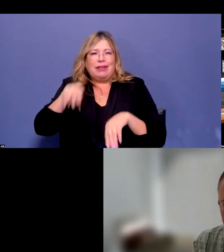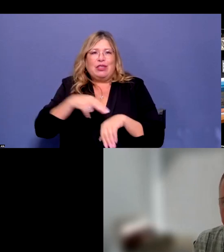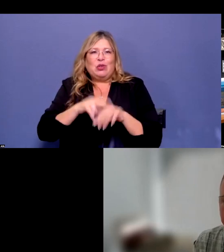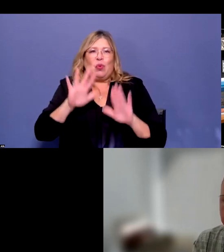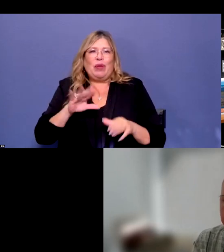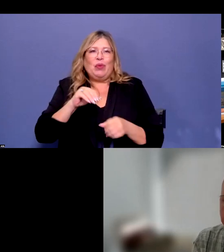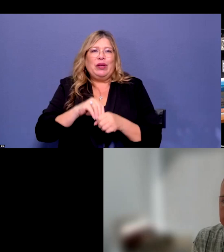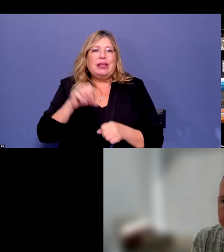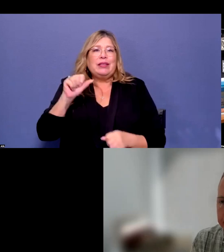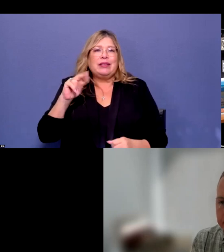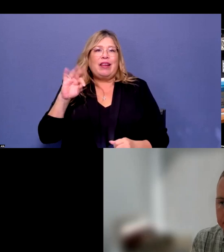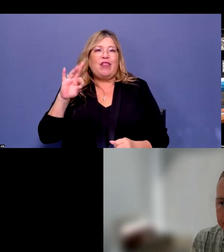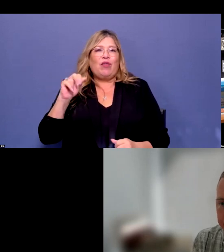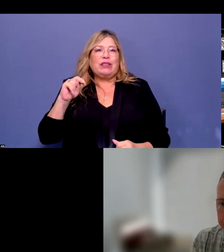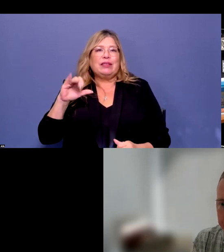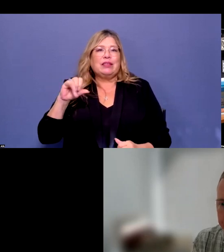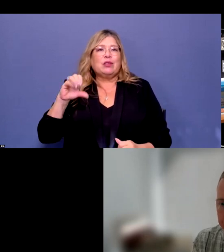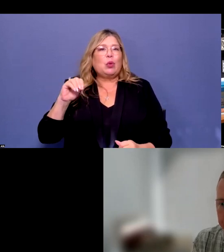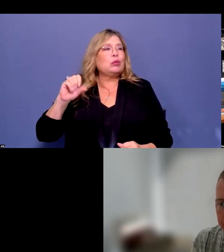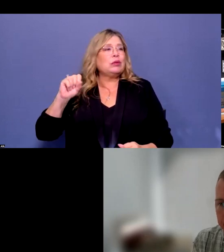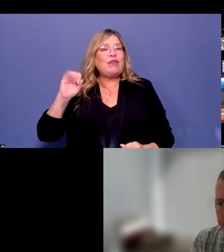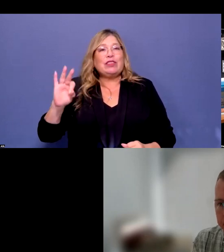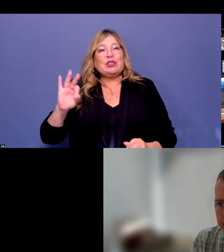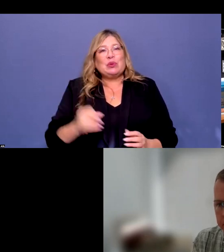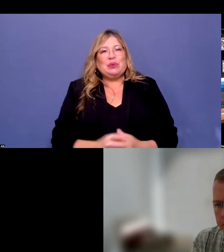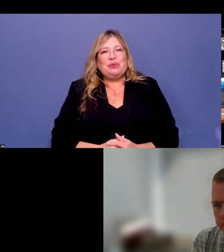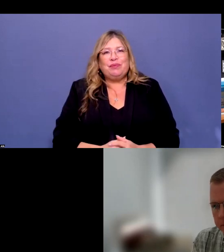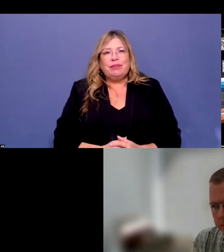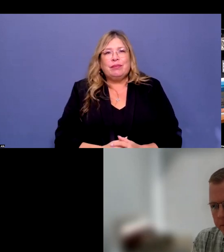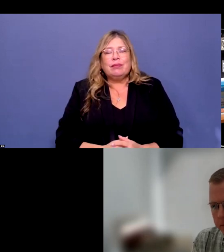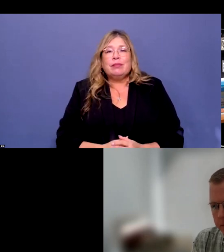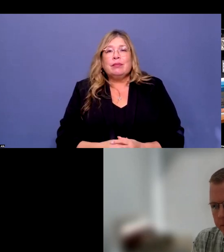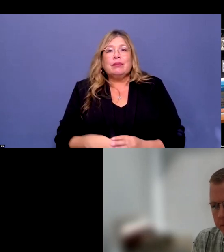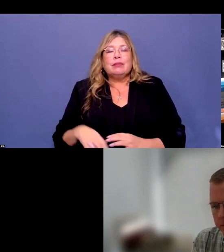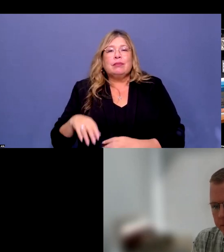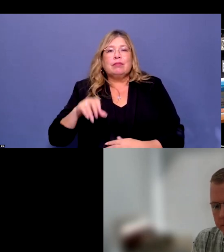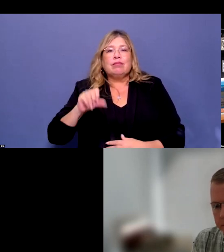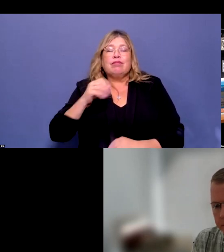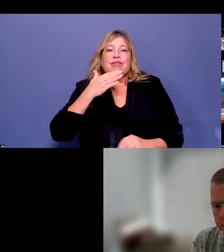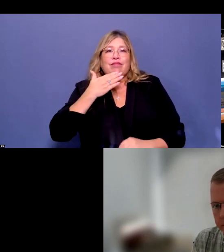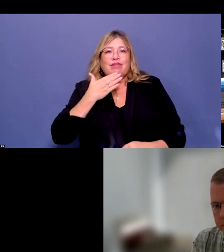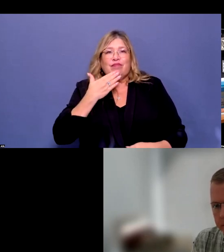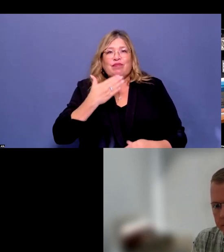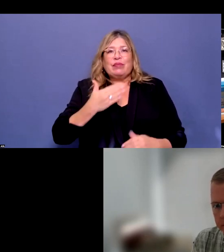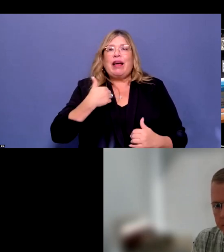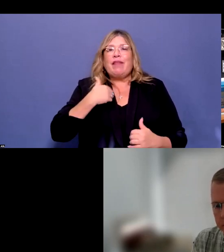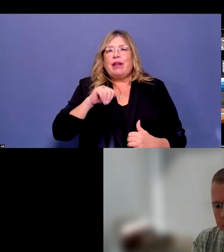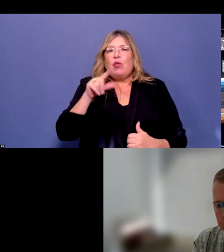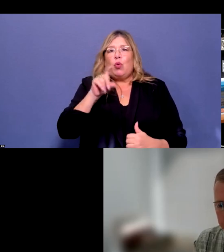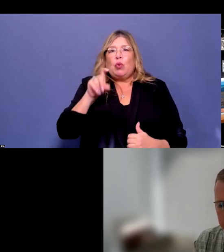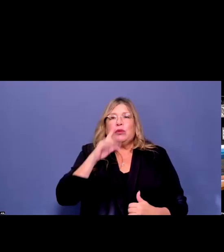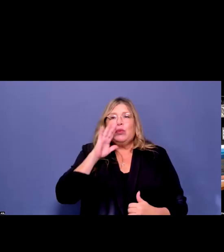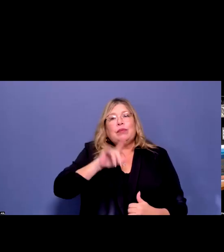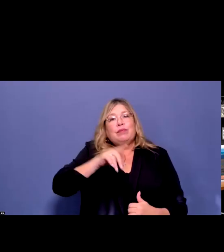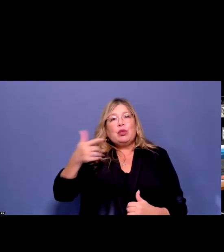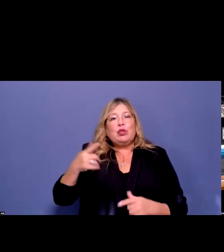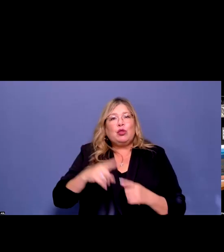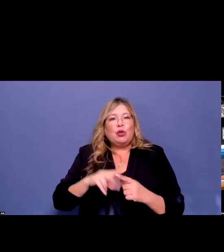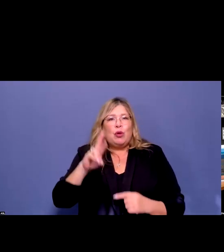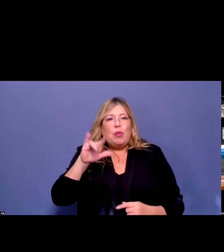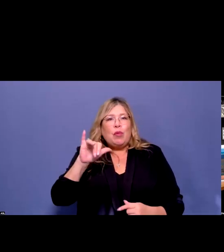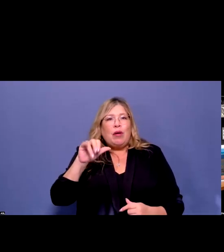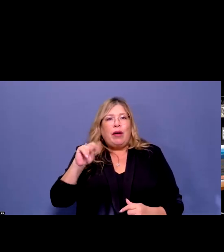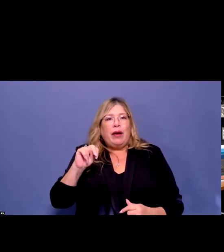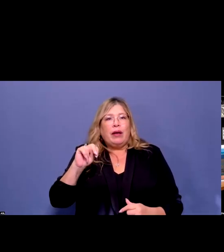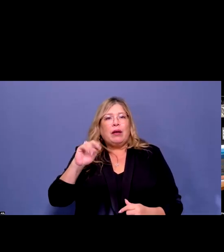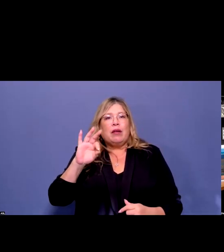Thank you so much, National Weather Service. I also have a question. Maybe I'll throw it over to Brian Ferguson, specifically maybe